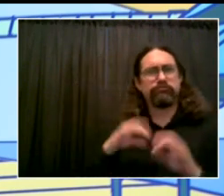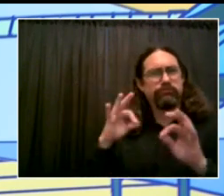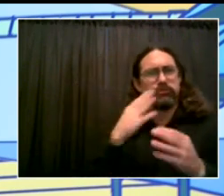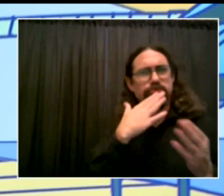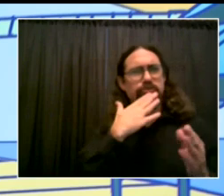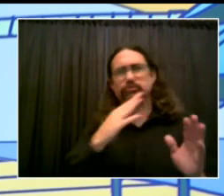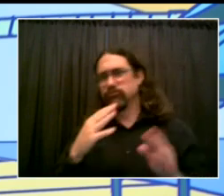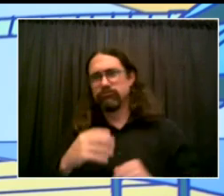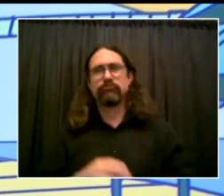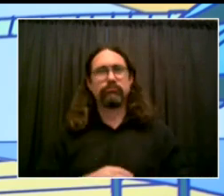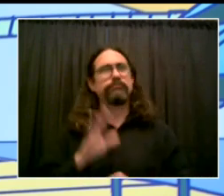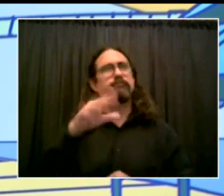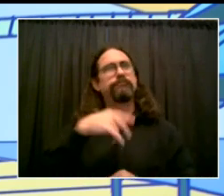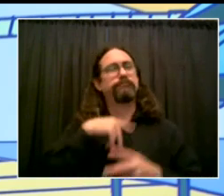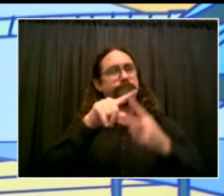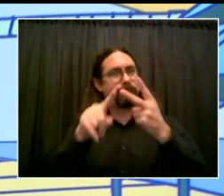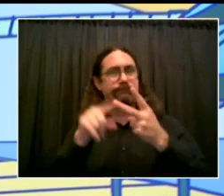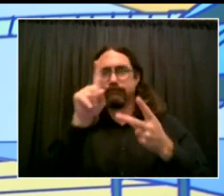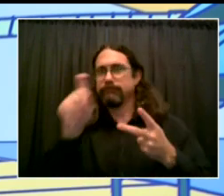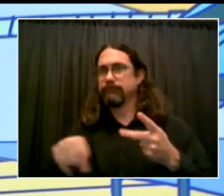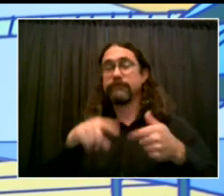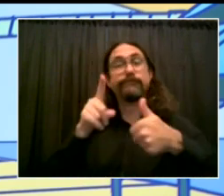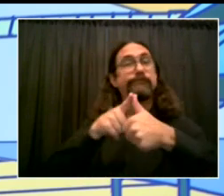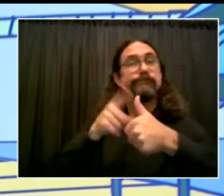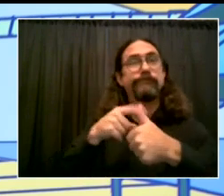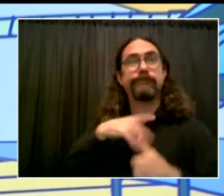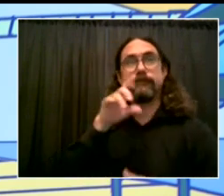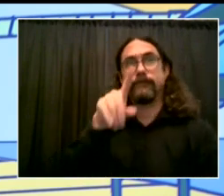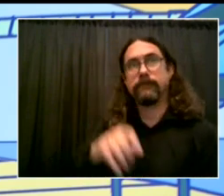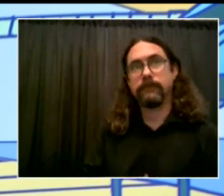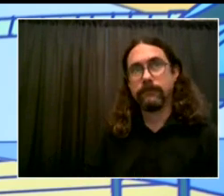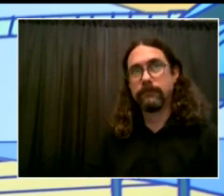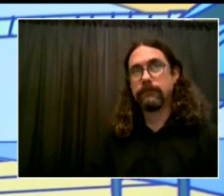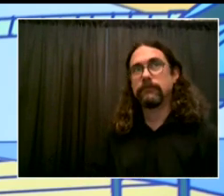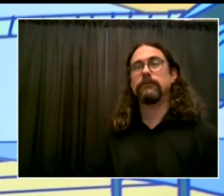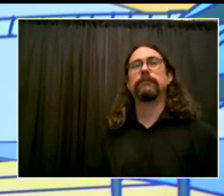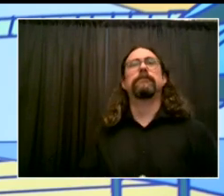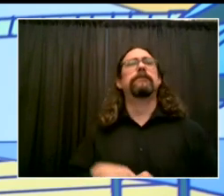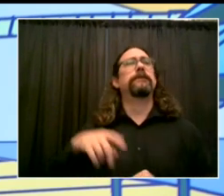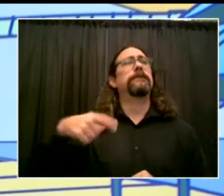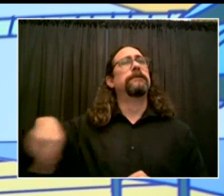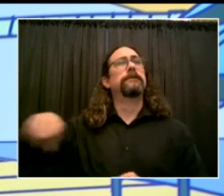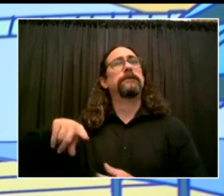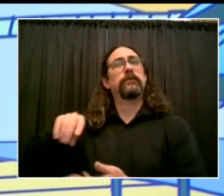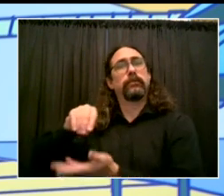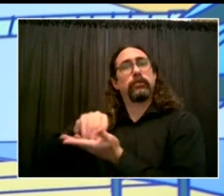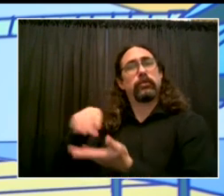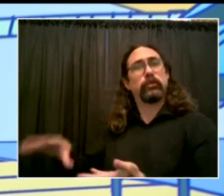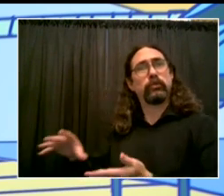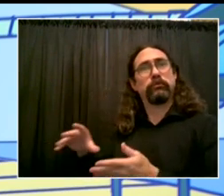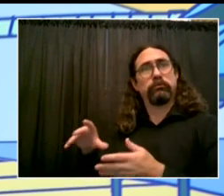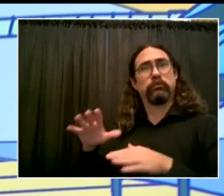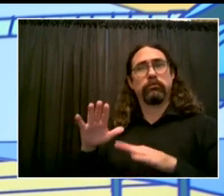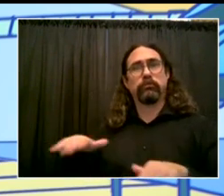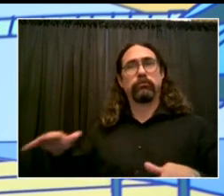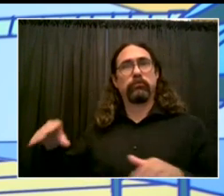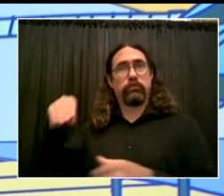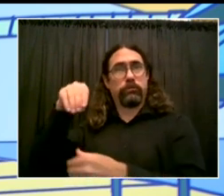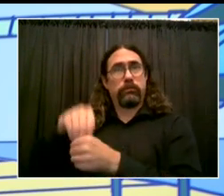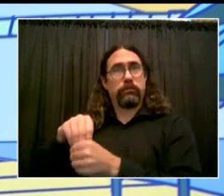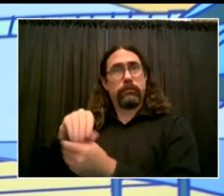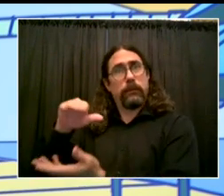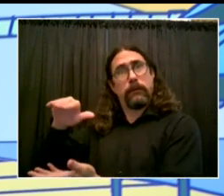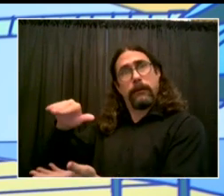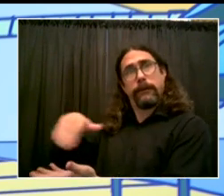middle and high school students, will they be required to show proof of their vaccination,